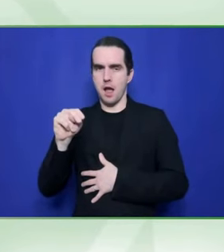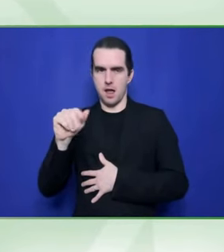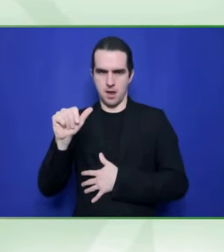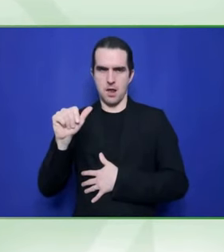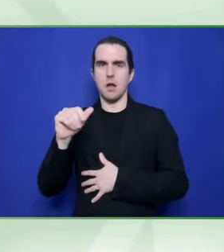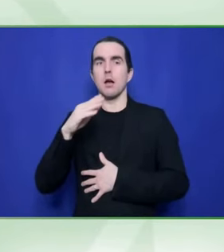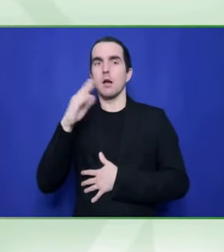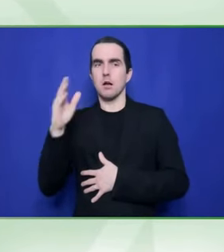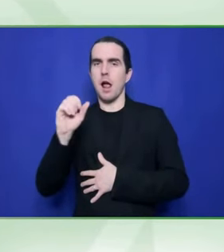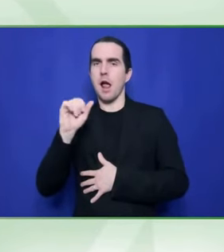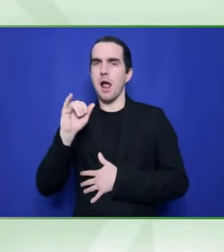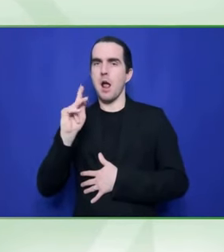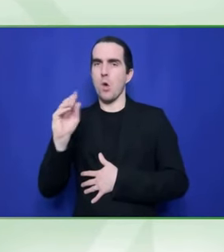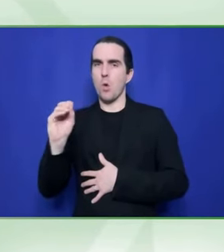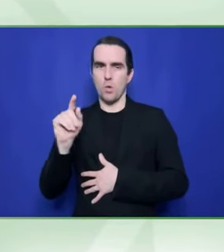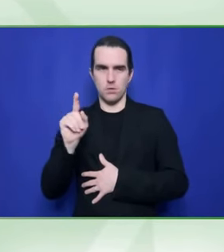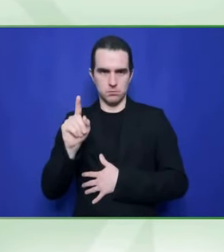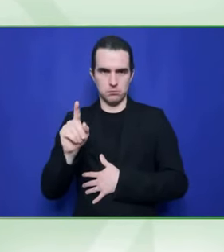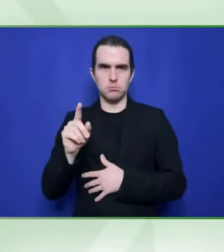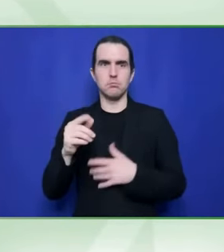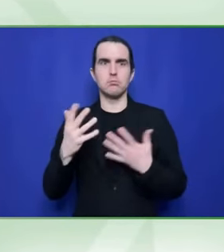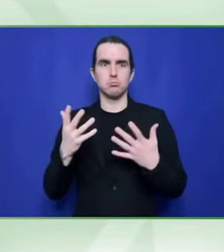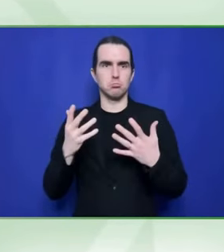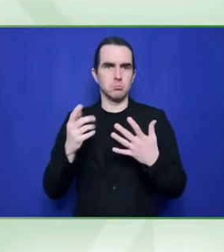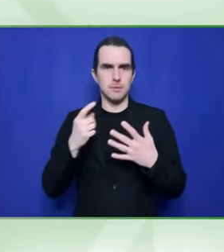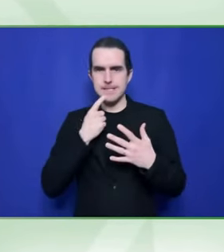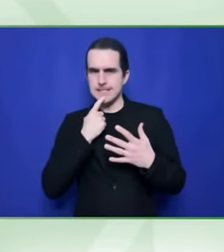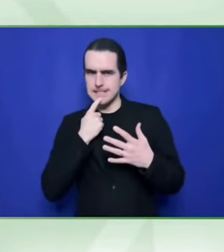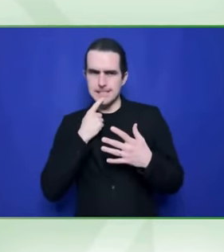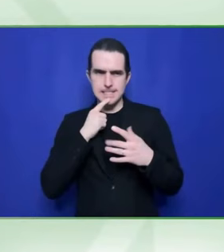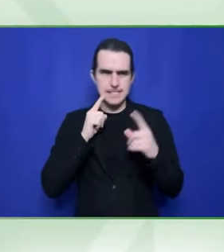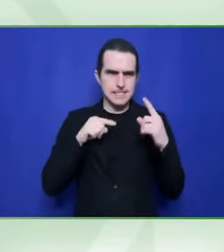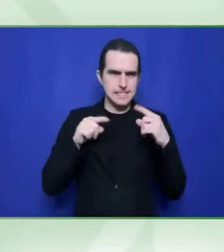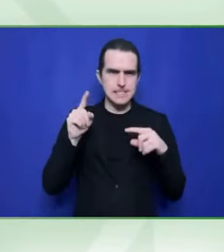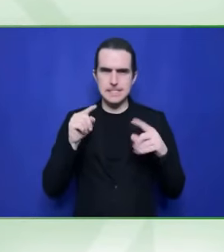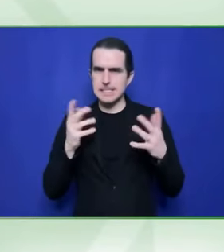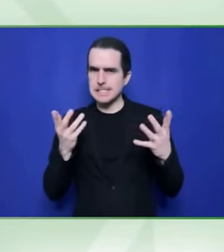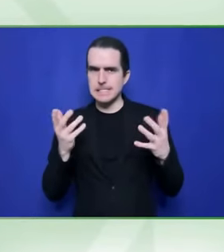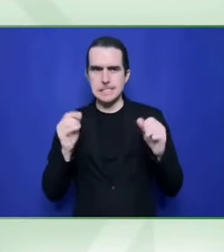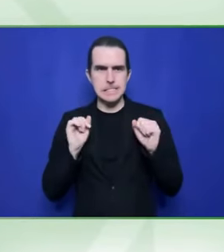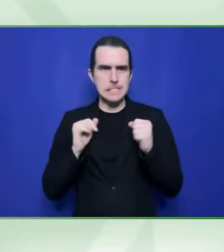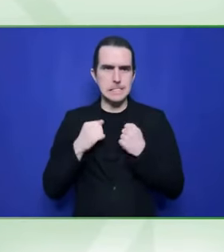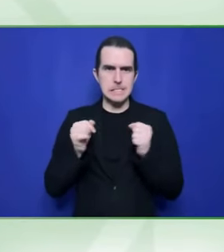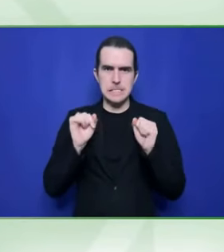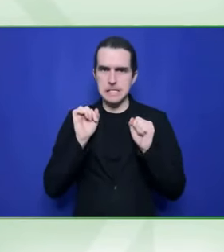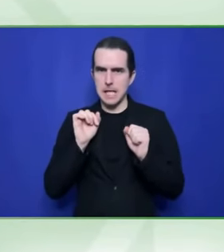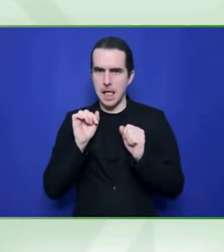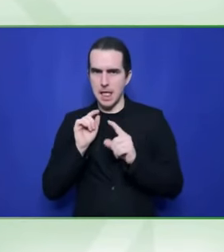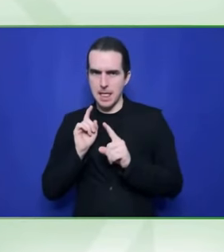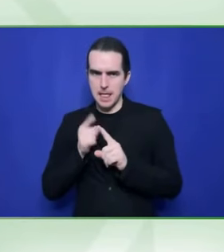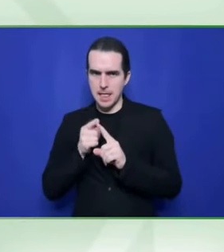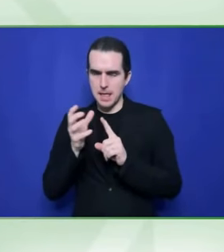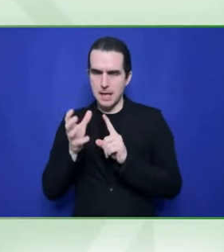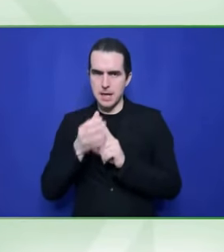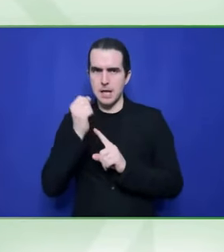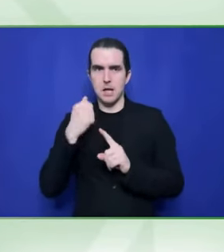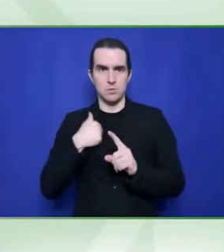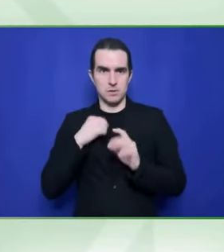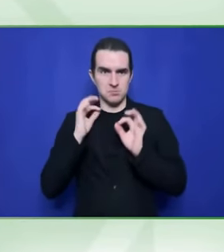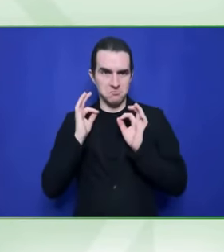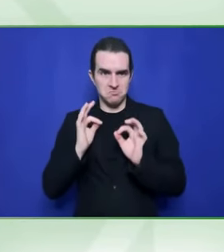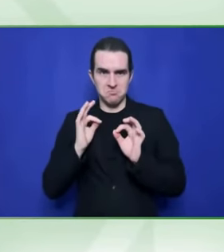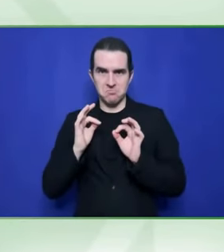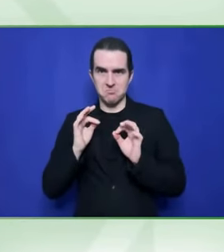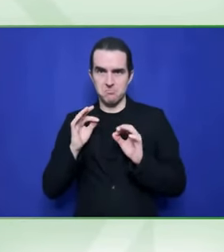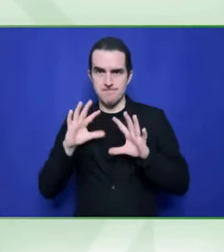inclusion. mean, we're talking, you resource consumption, pollution, poverty and inequality. So where would